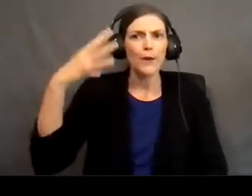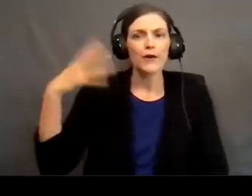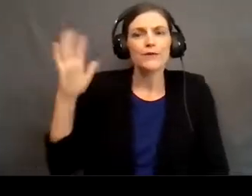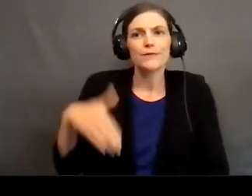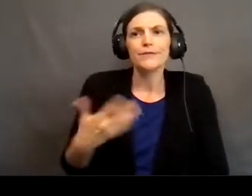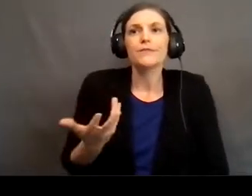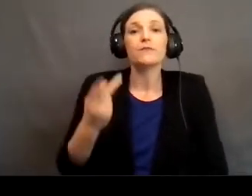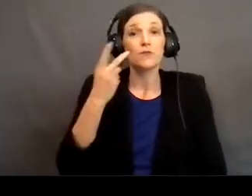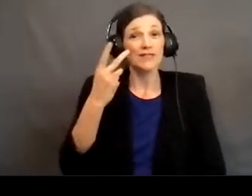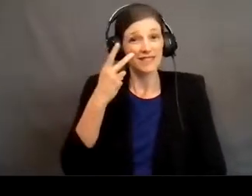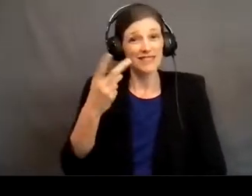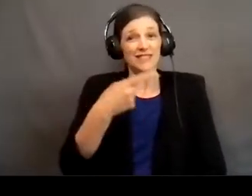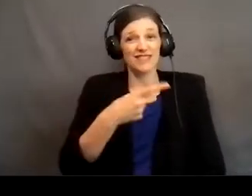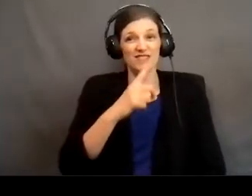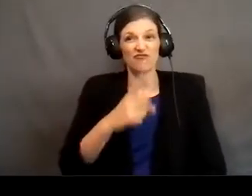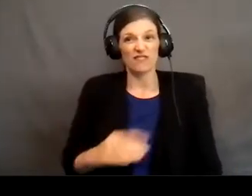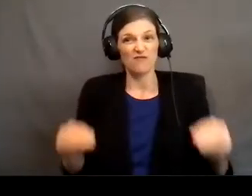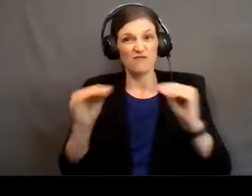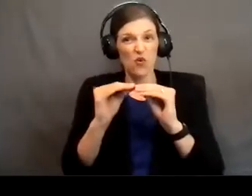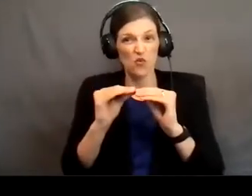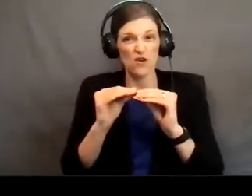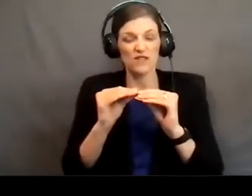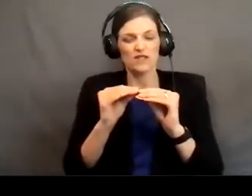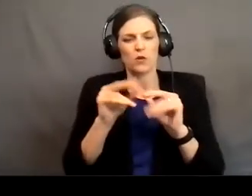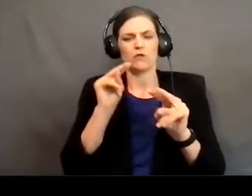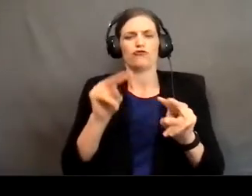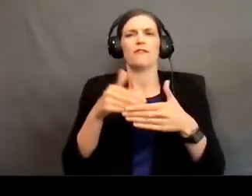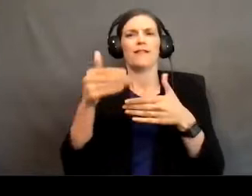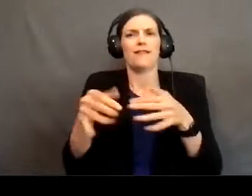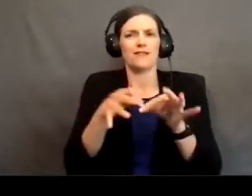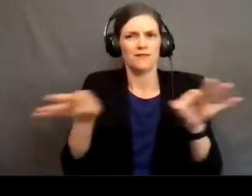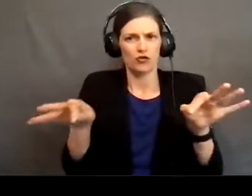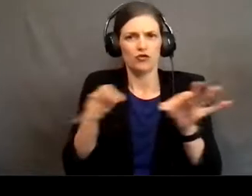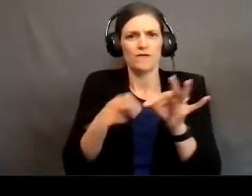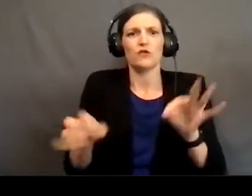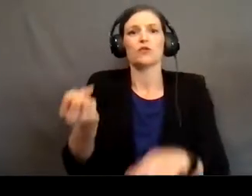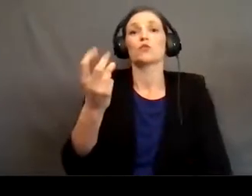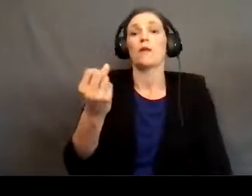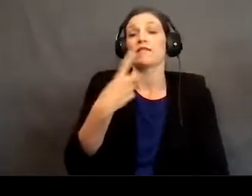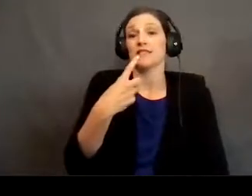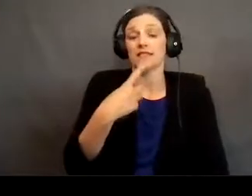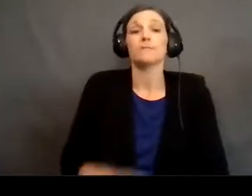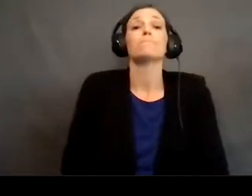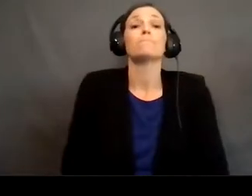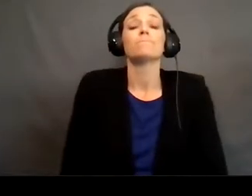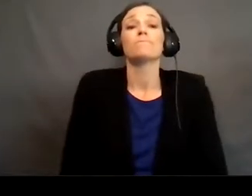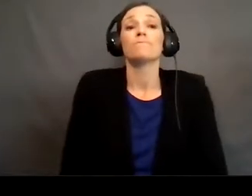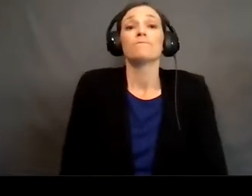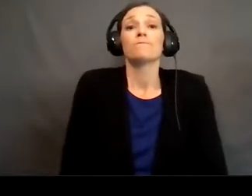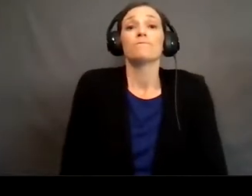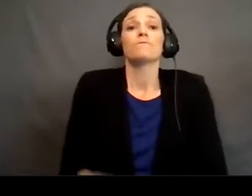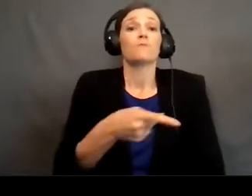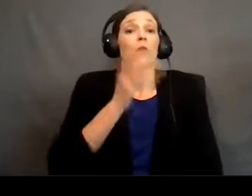right? As we see, it's much more than that. So, let's look at the next verse. Verse 12 says, let's see.